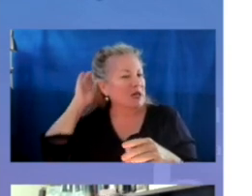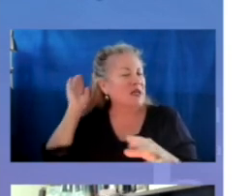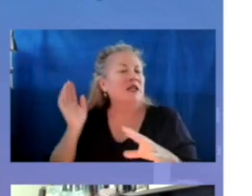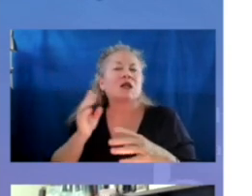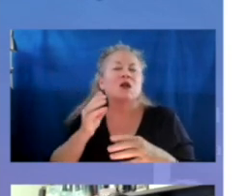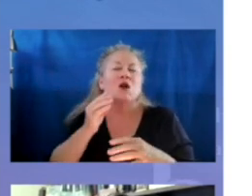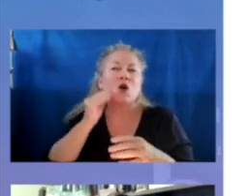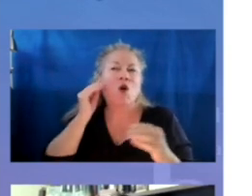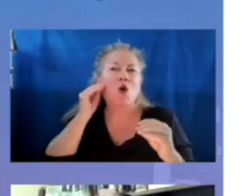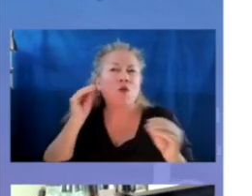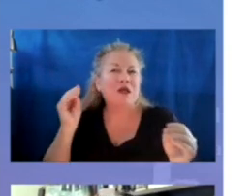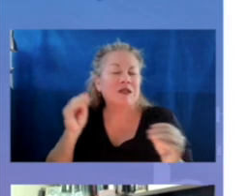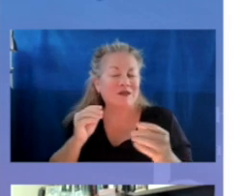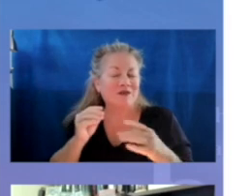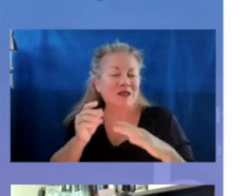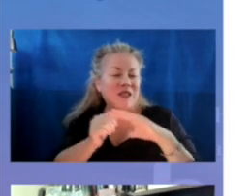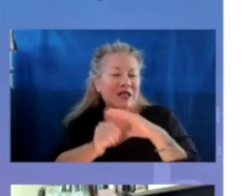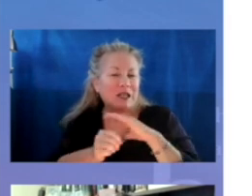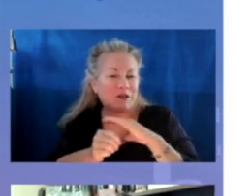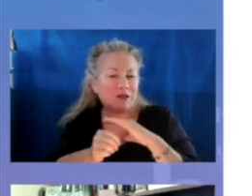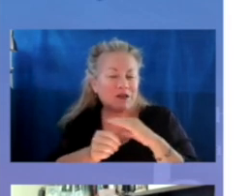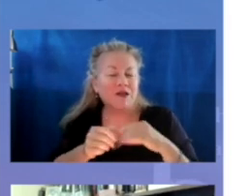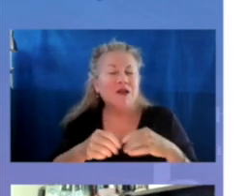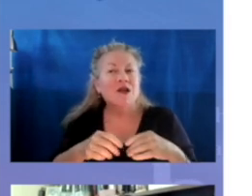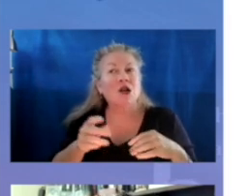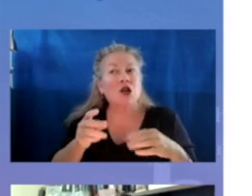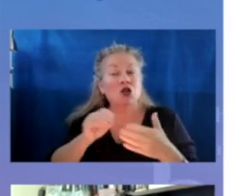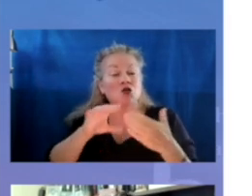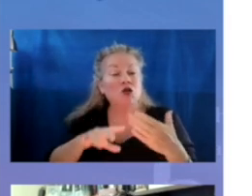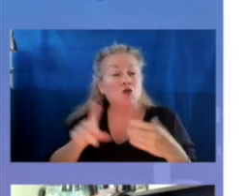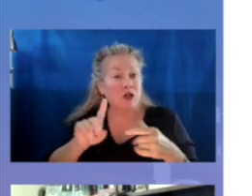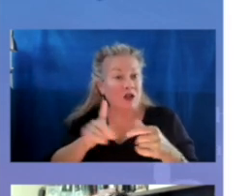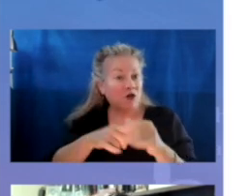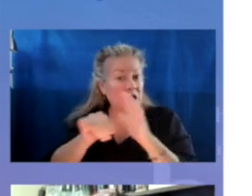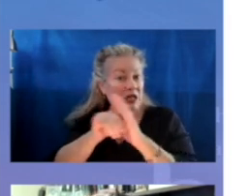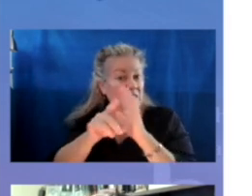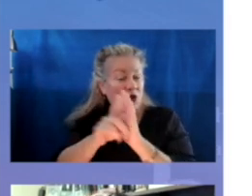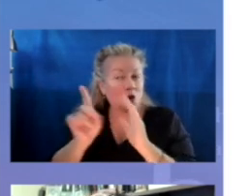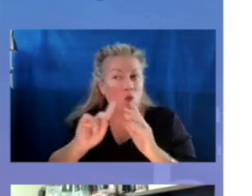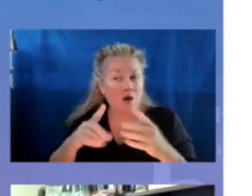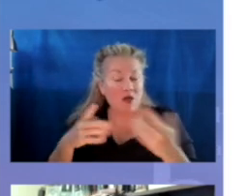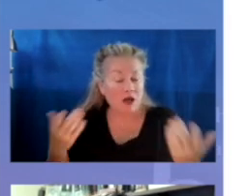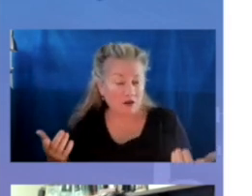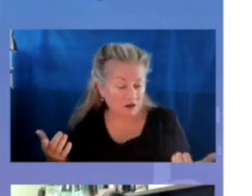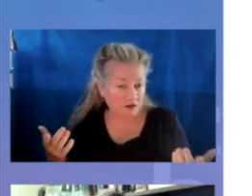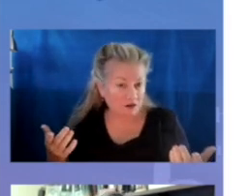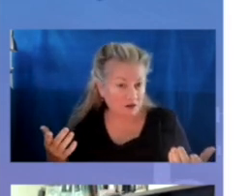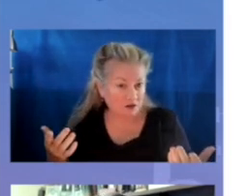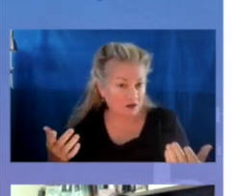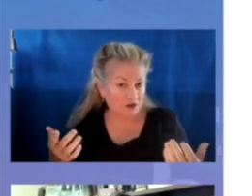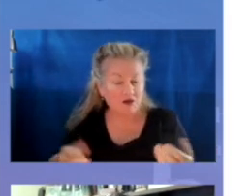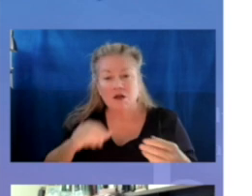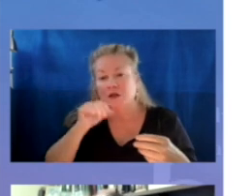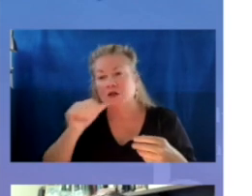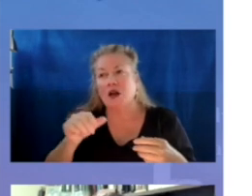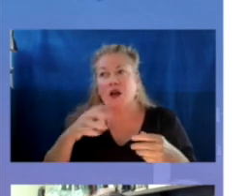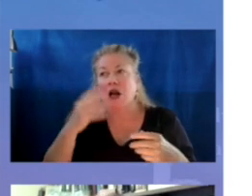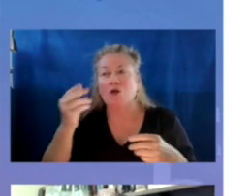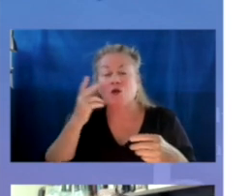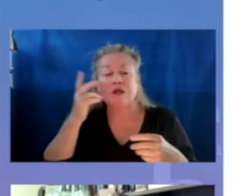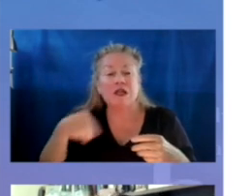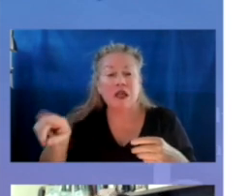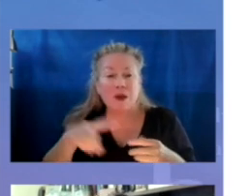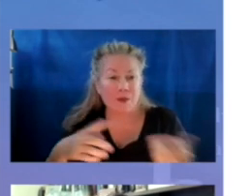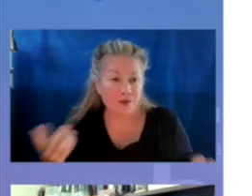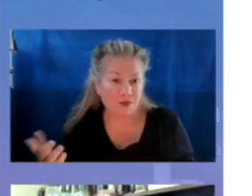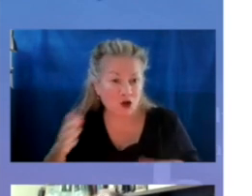homelessness is. When we look at where most students who are homeless are when they're first identified by public schools, they're not out where you can